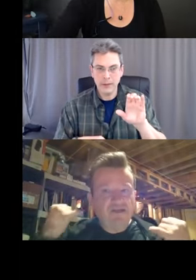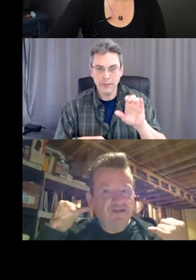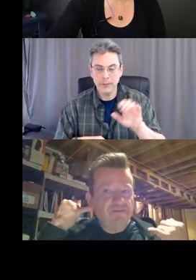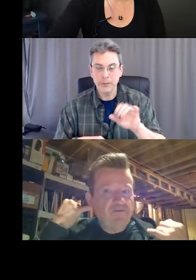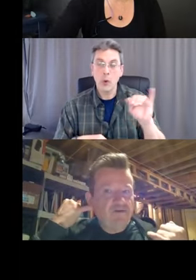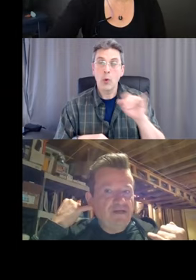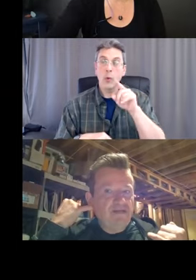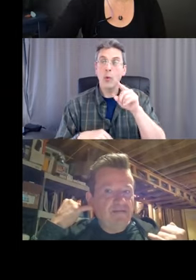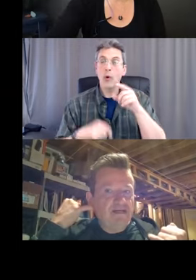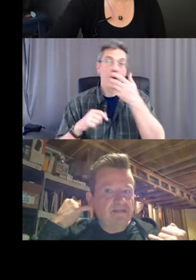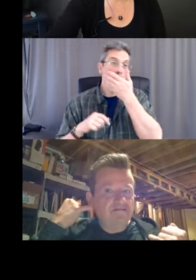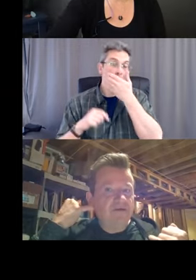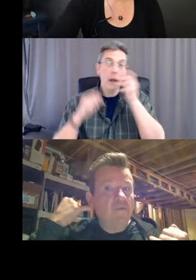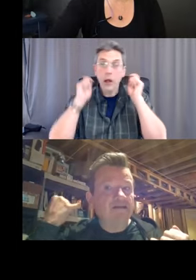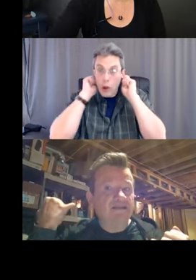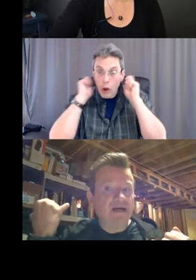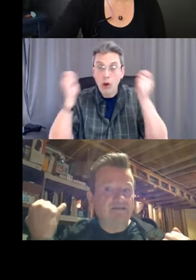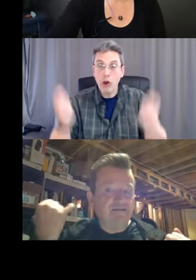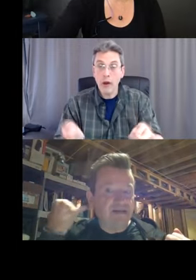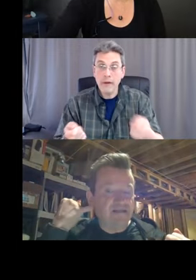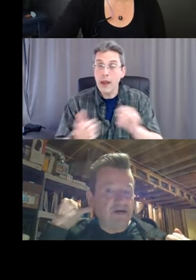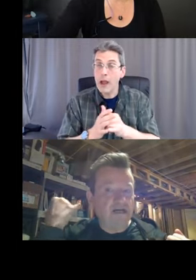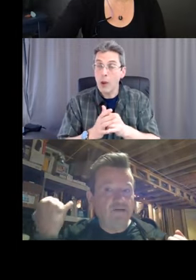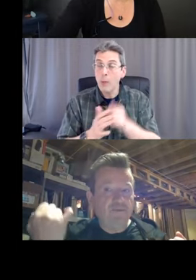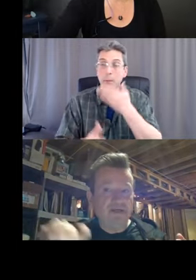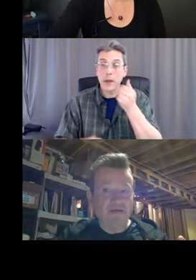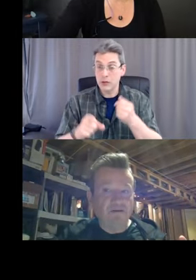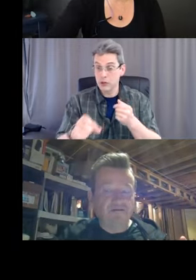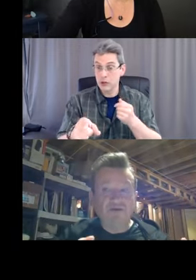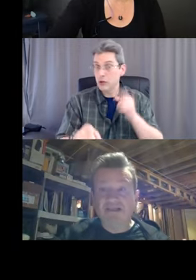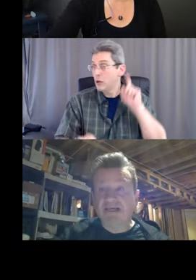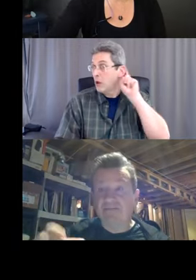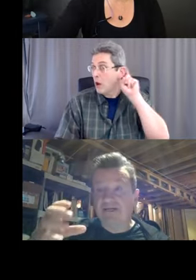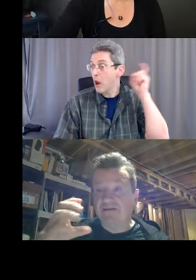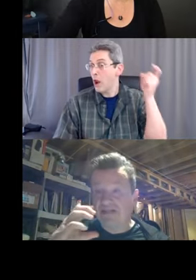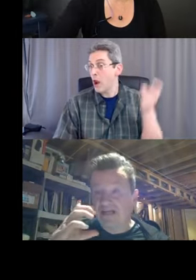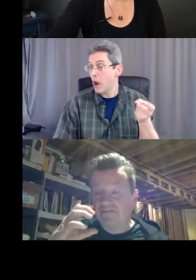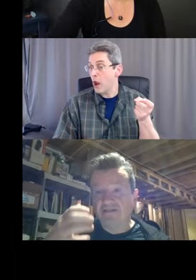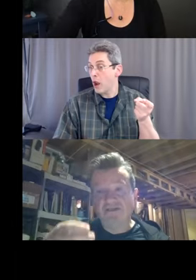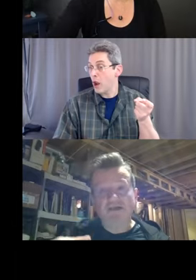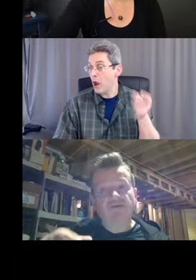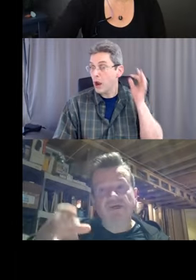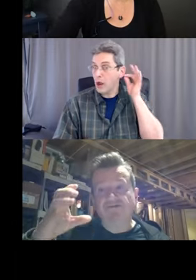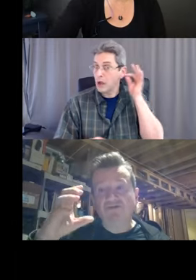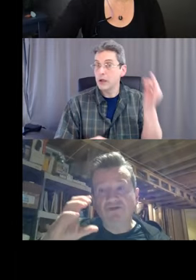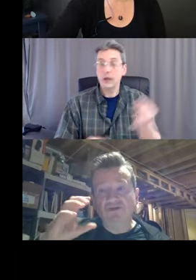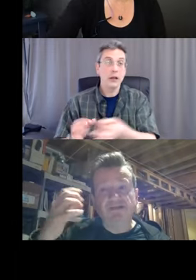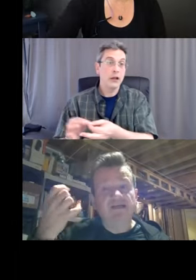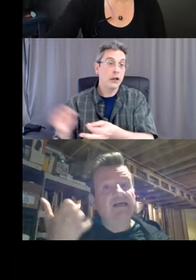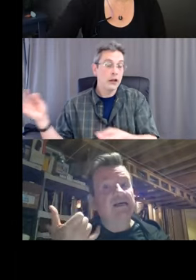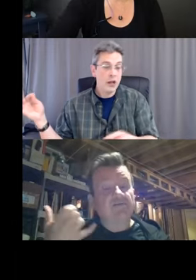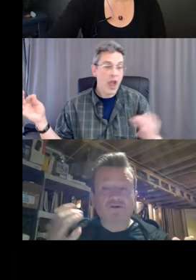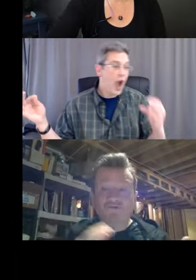They should be removing their mask from one side of their face. So unloop an ear. If you're going to take a bite of your sandwich. A drink of your